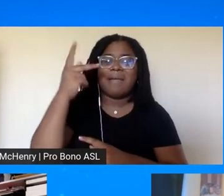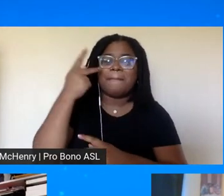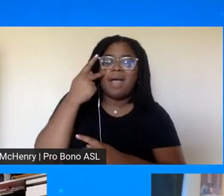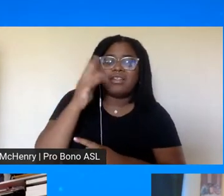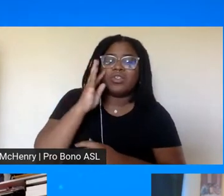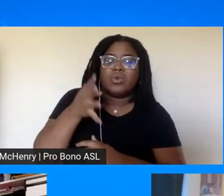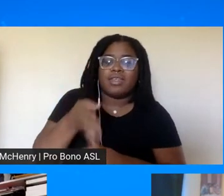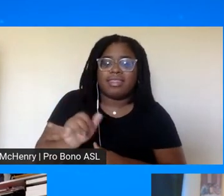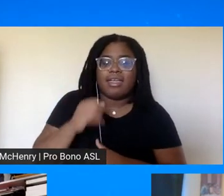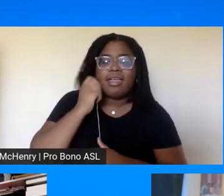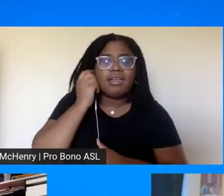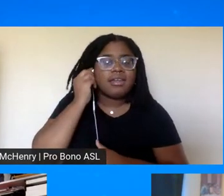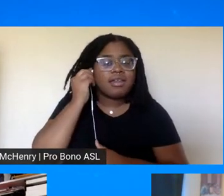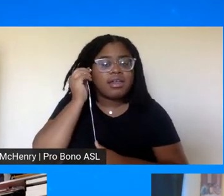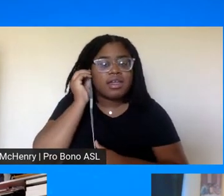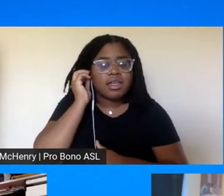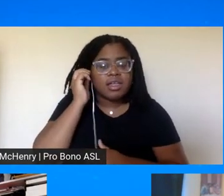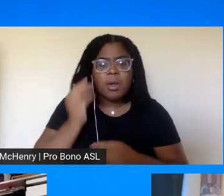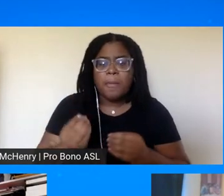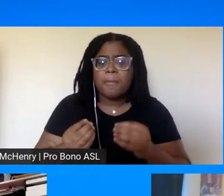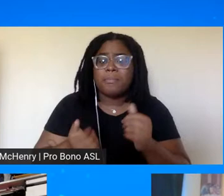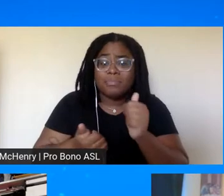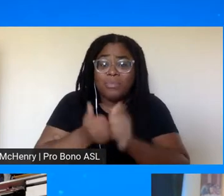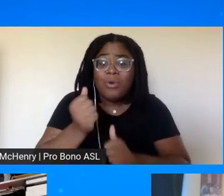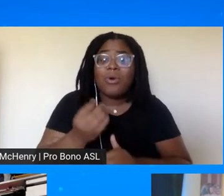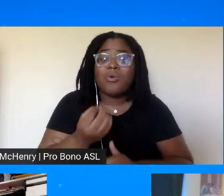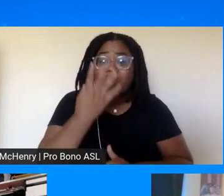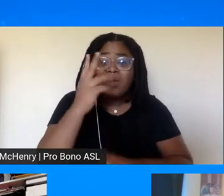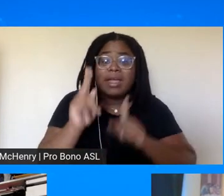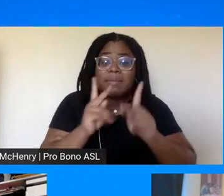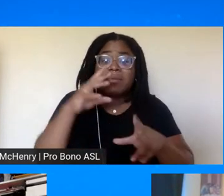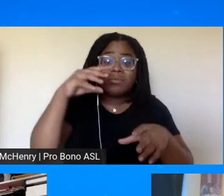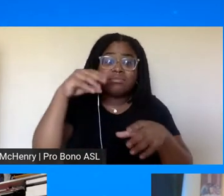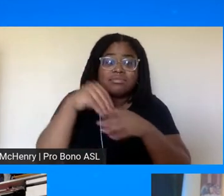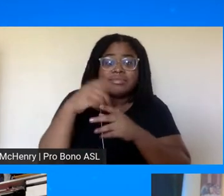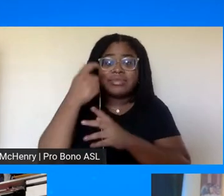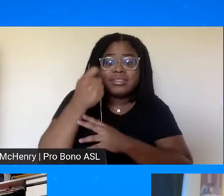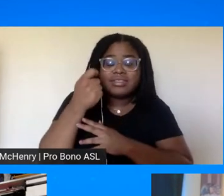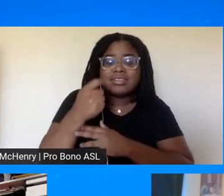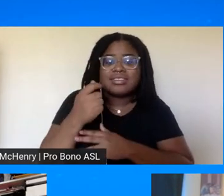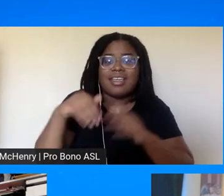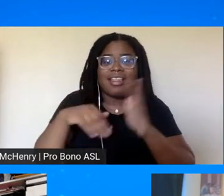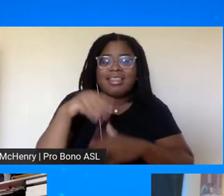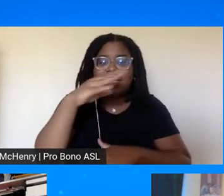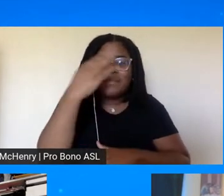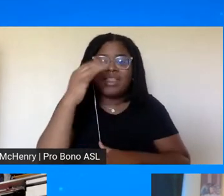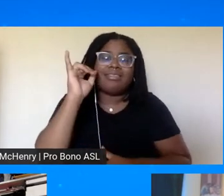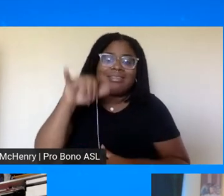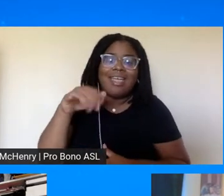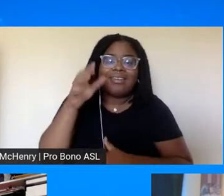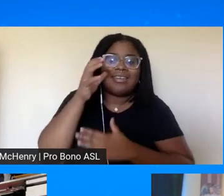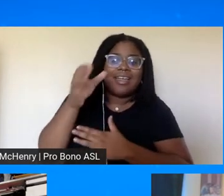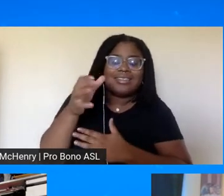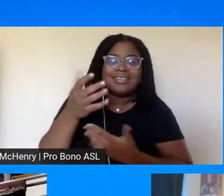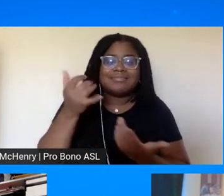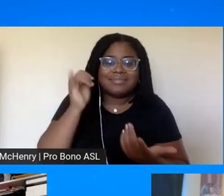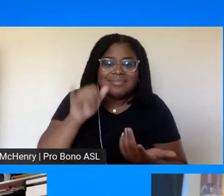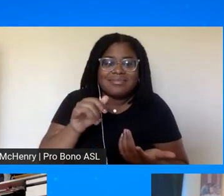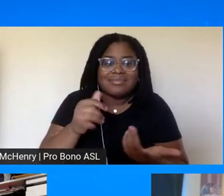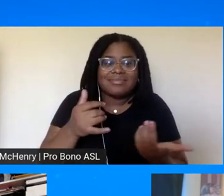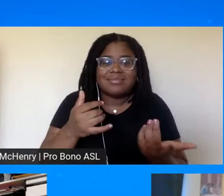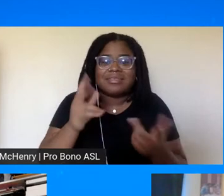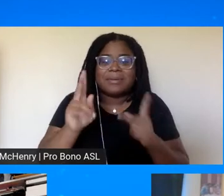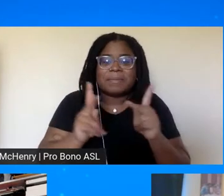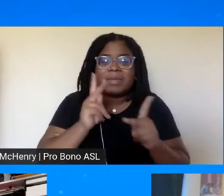there's more white people on welfare than black and so that even the day when they talk about it they want to project us as uh just uh living off